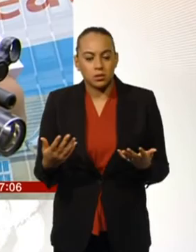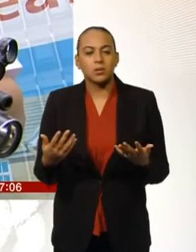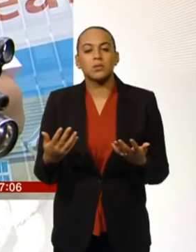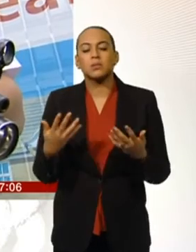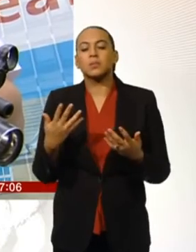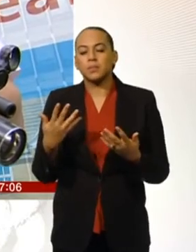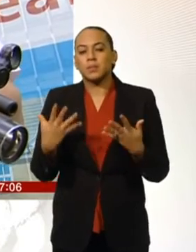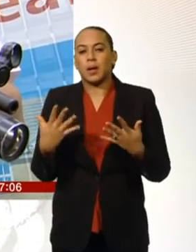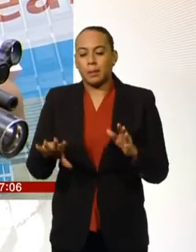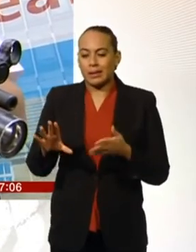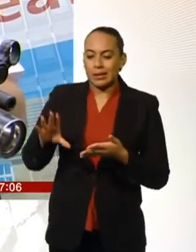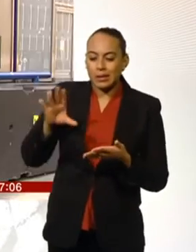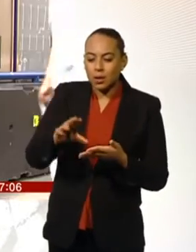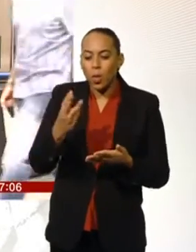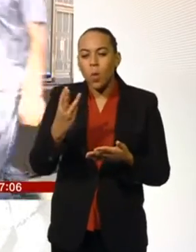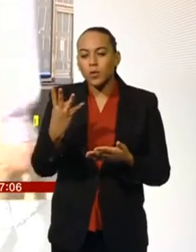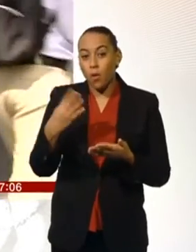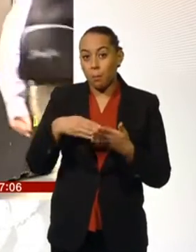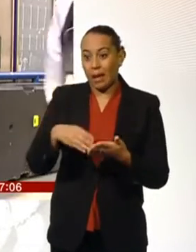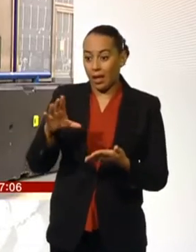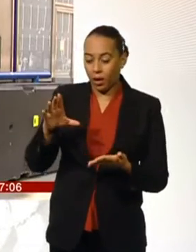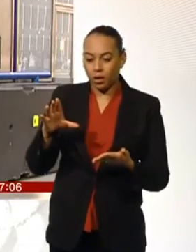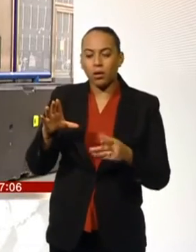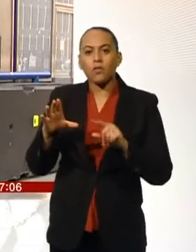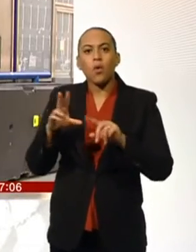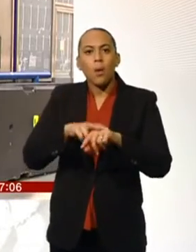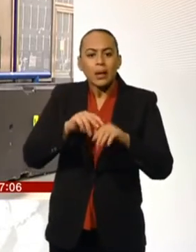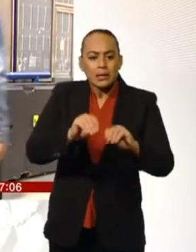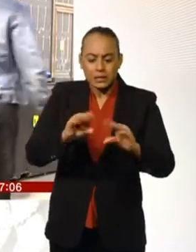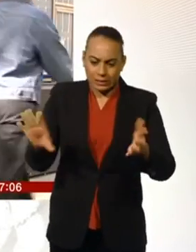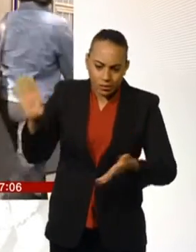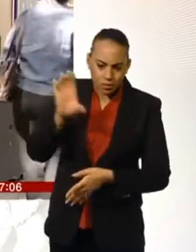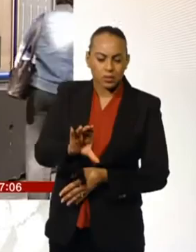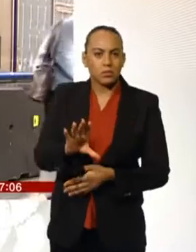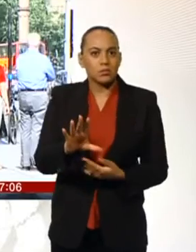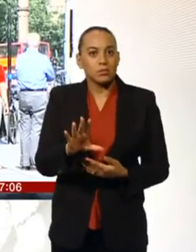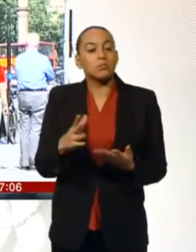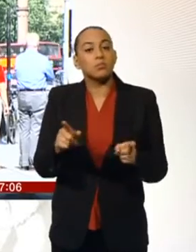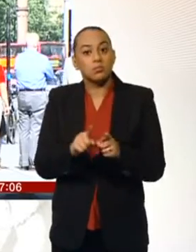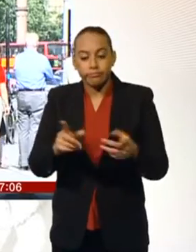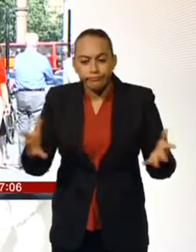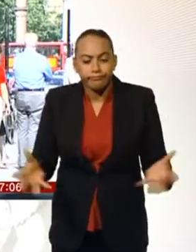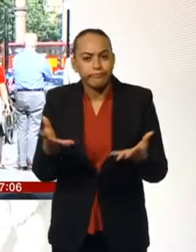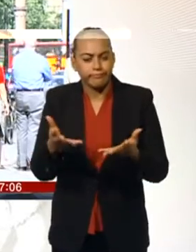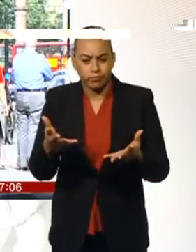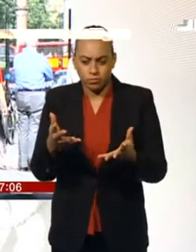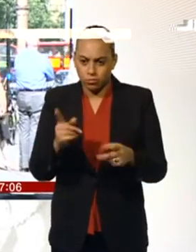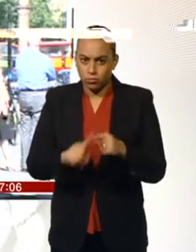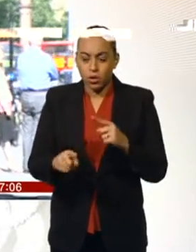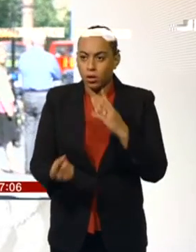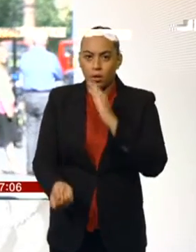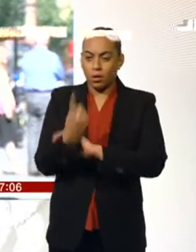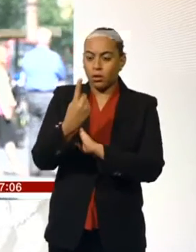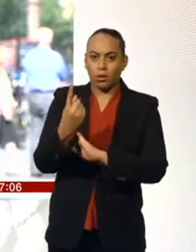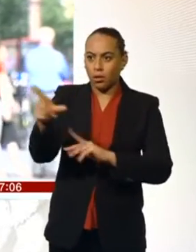£34 million available to improve police firearms capacity and help forces deal more quickly and effectively with a gun